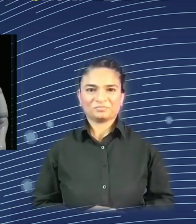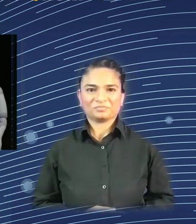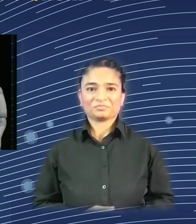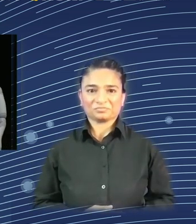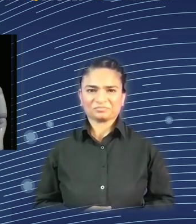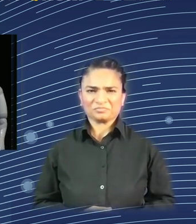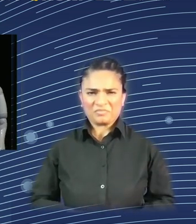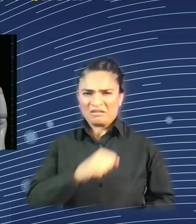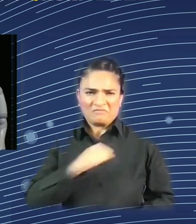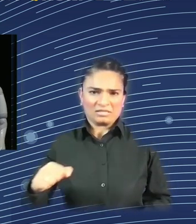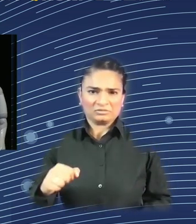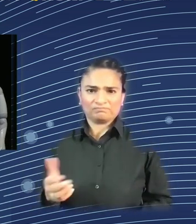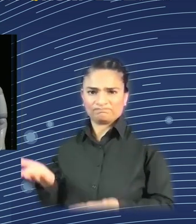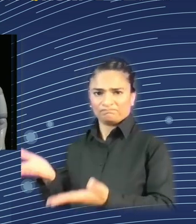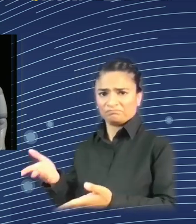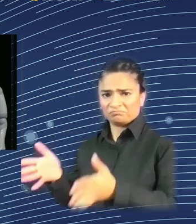my glasses at home.